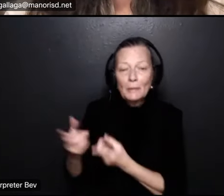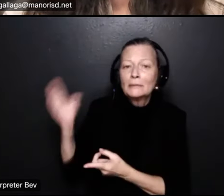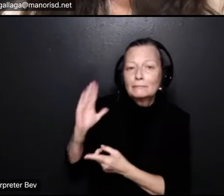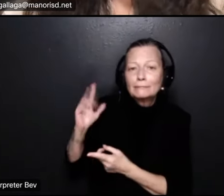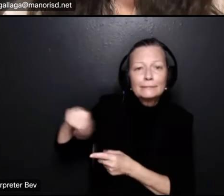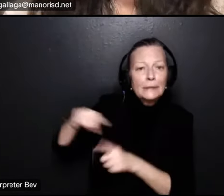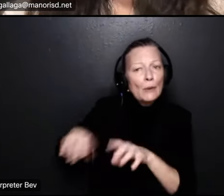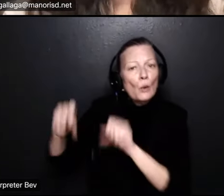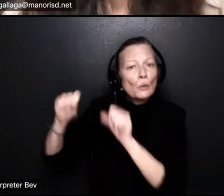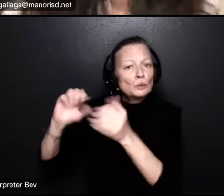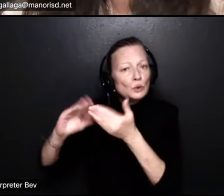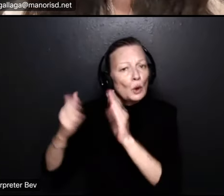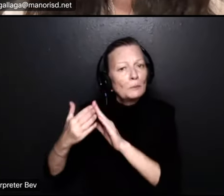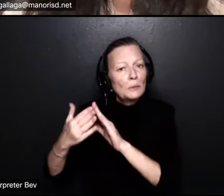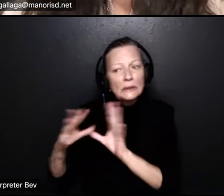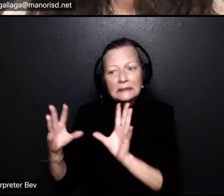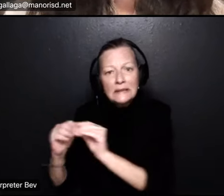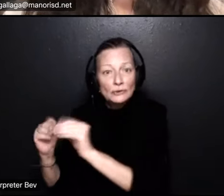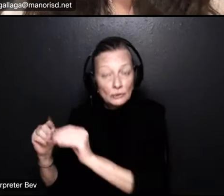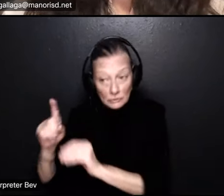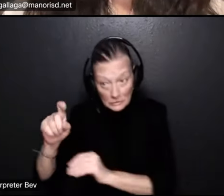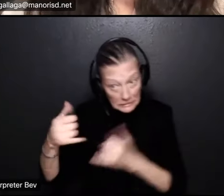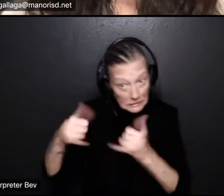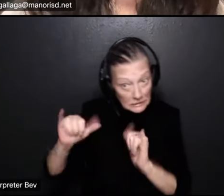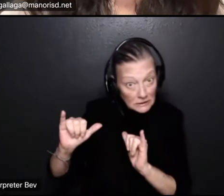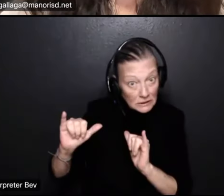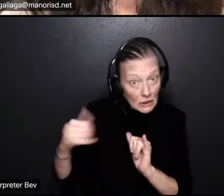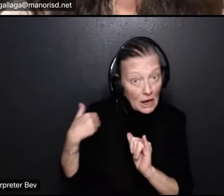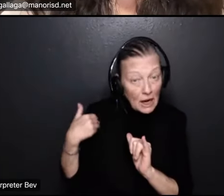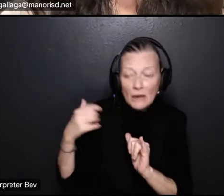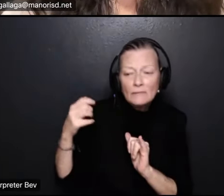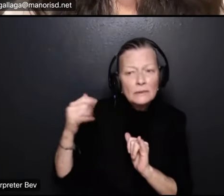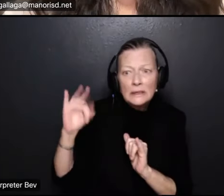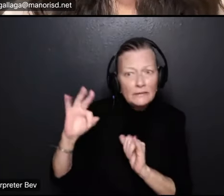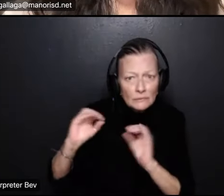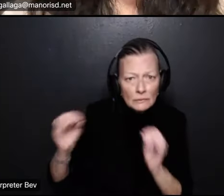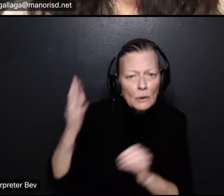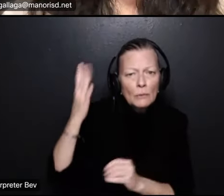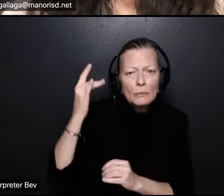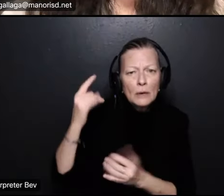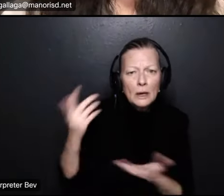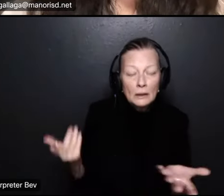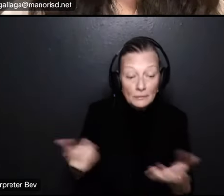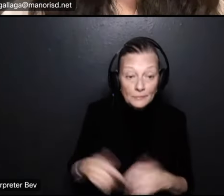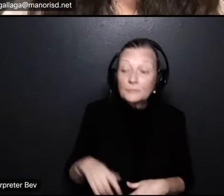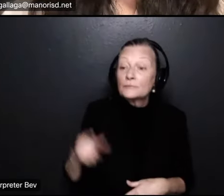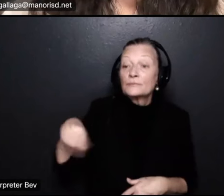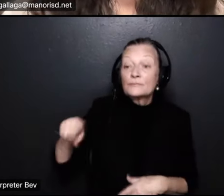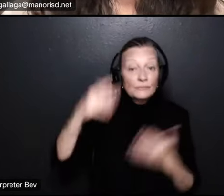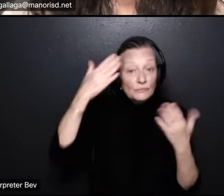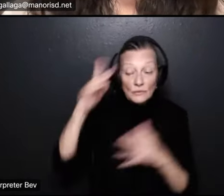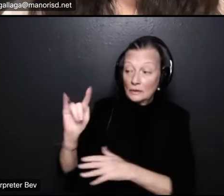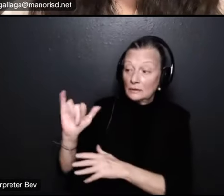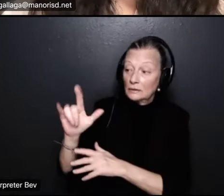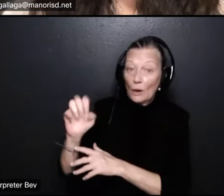sessions is that still taking place if not why so title three money for those who don't know there's federal money that